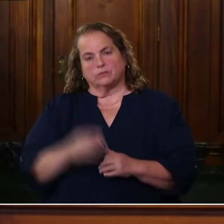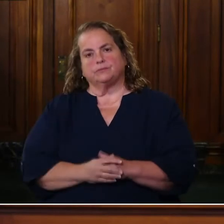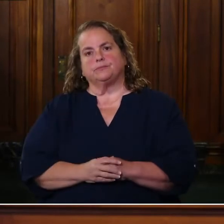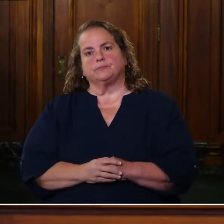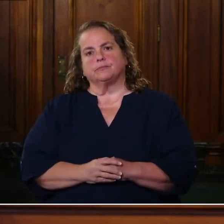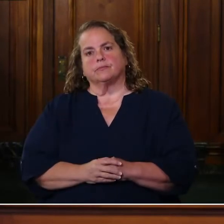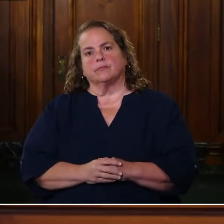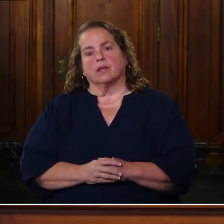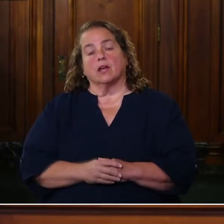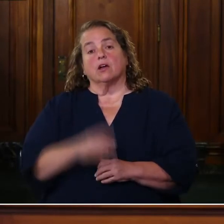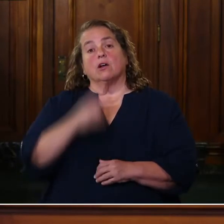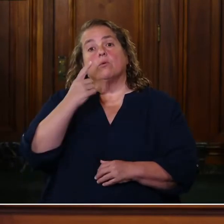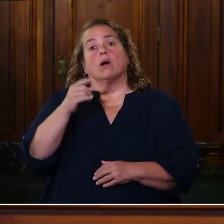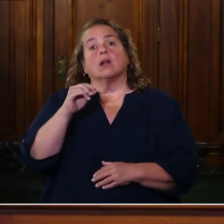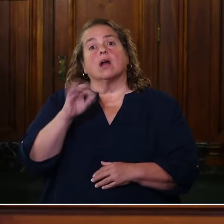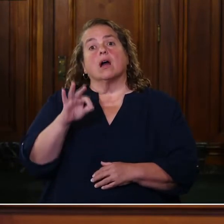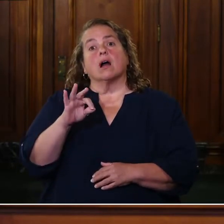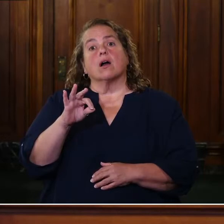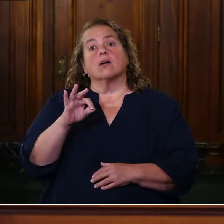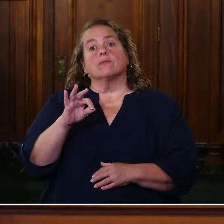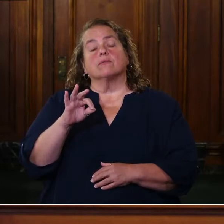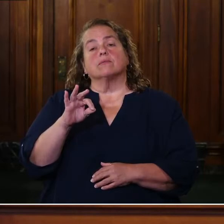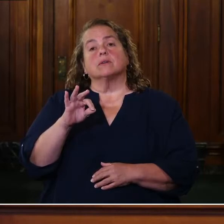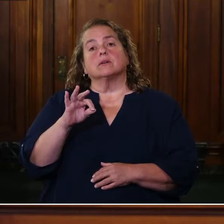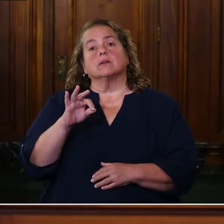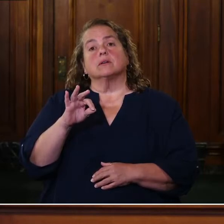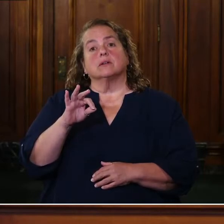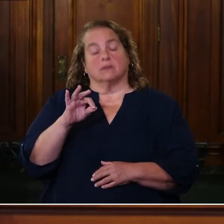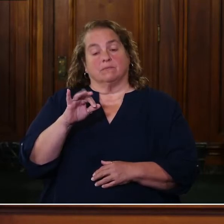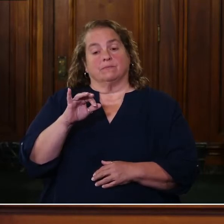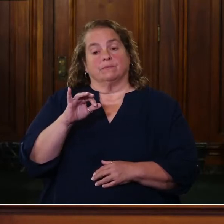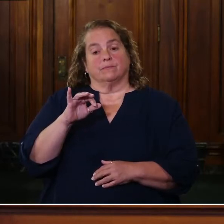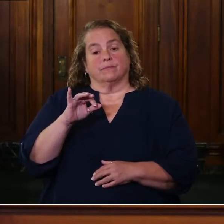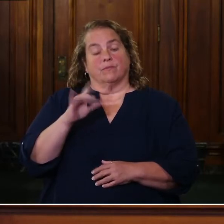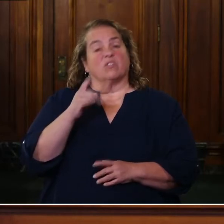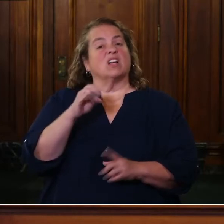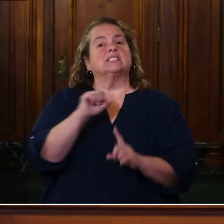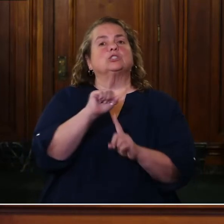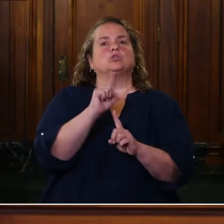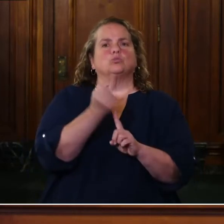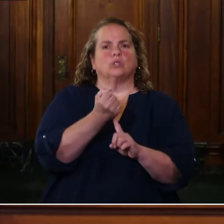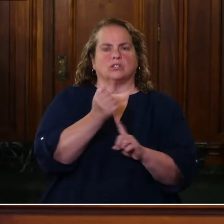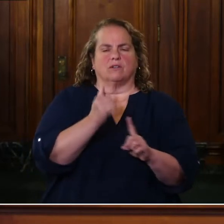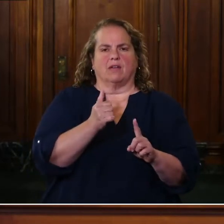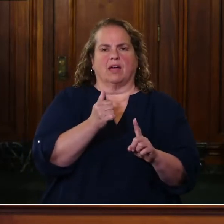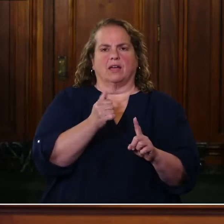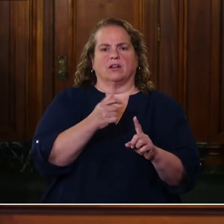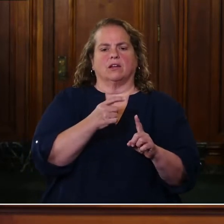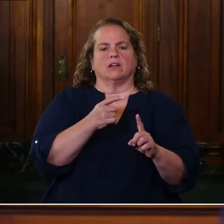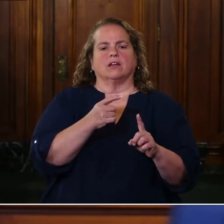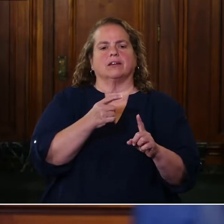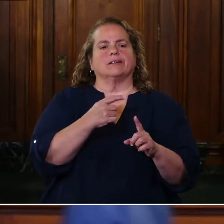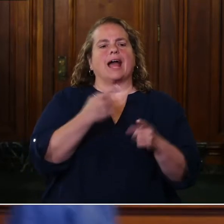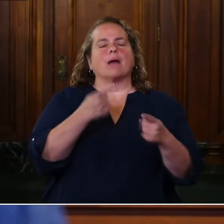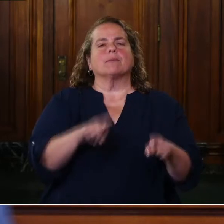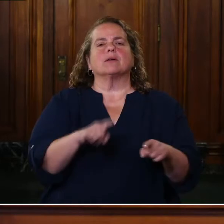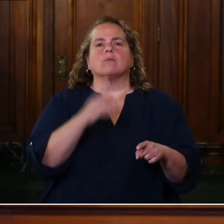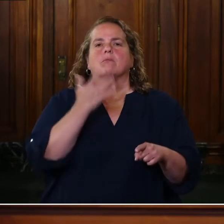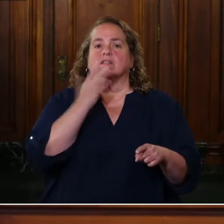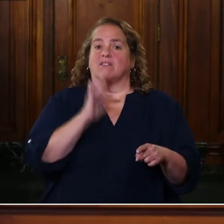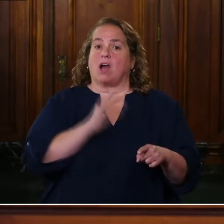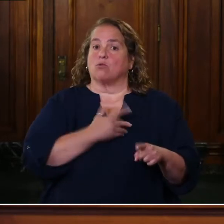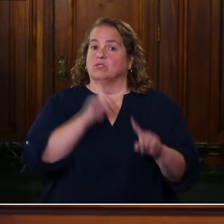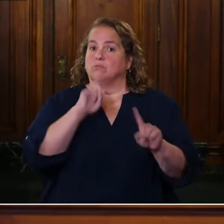One of the situations created by our response to COVID is that we had